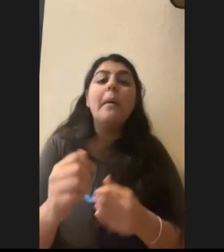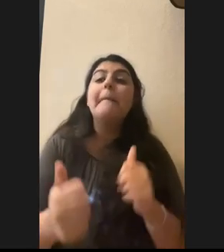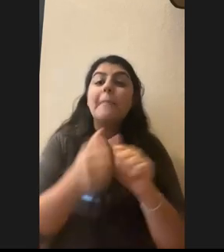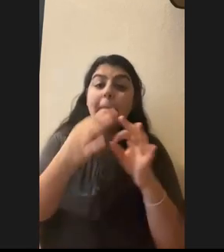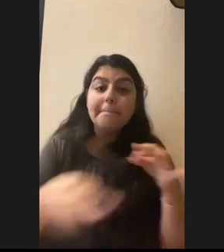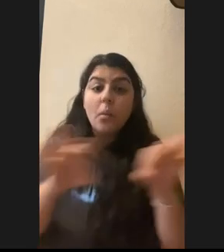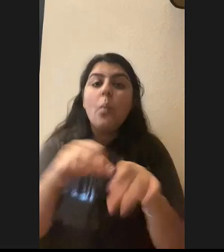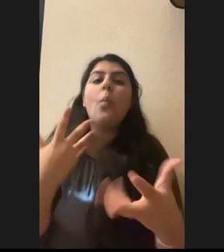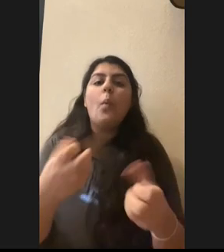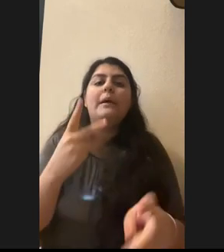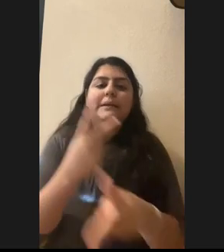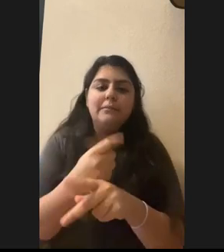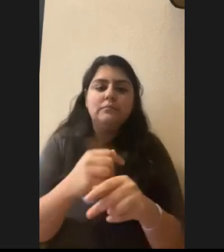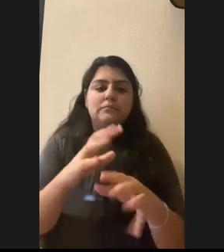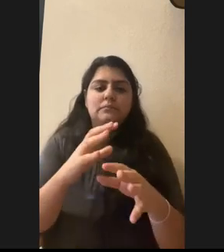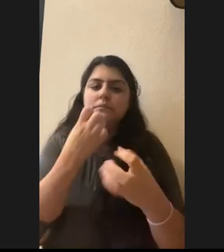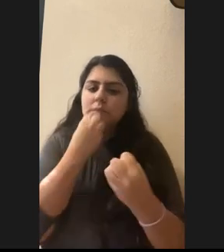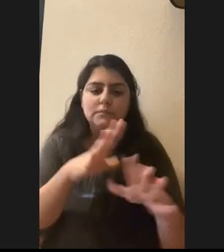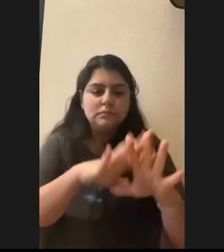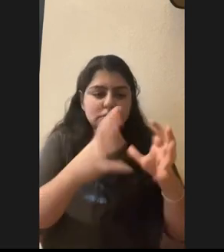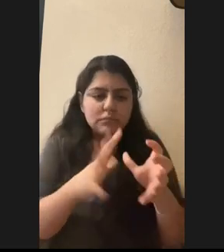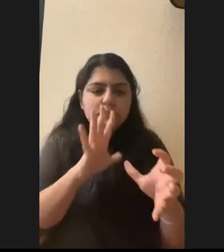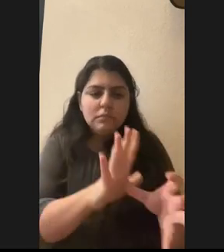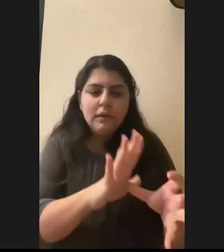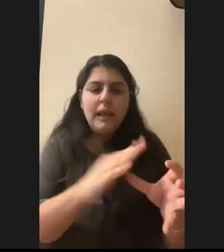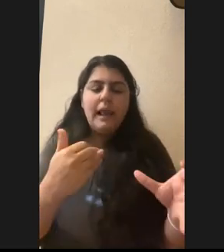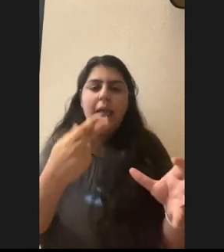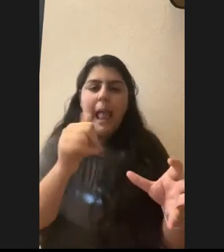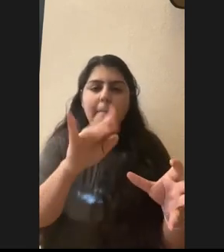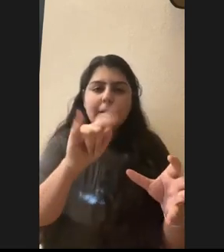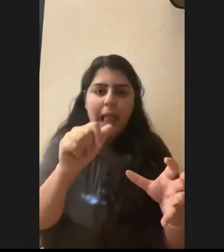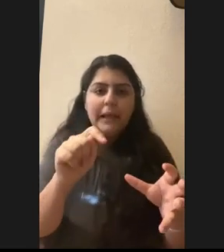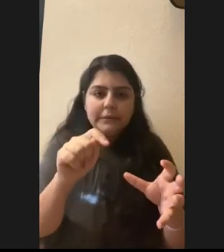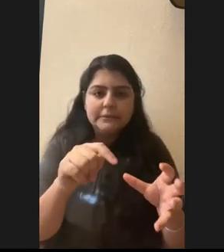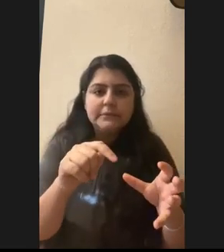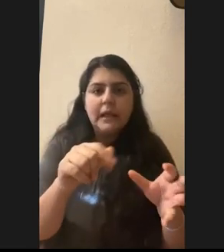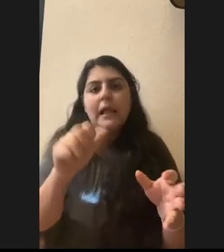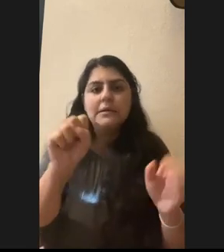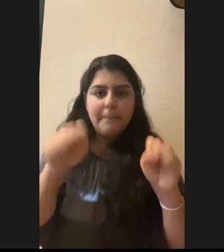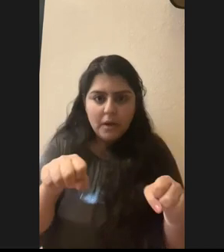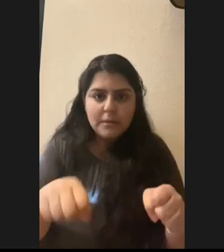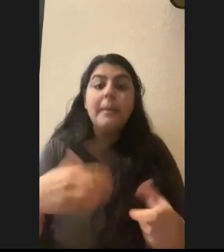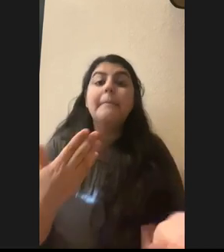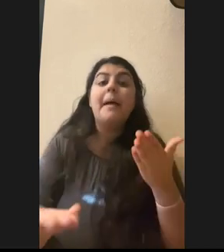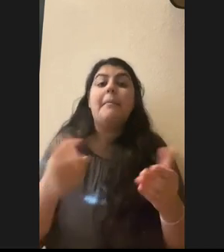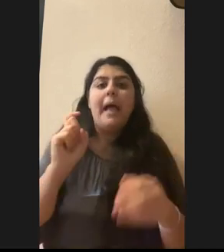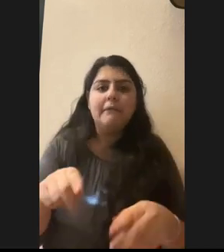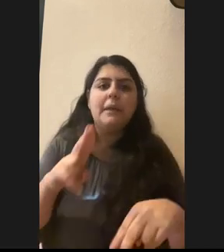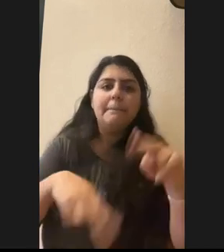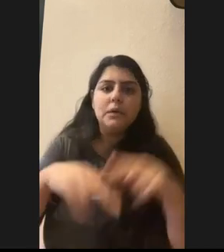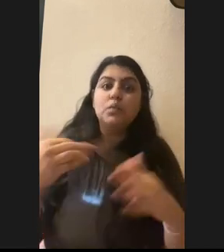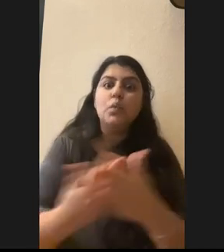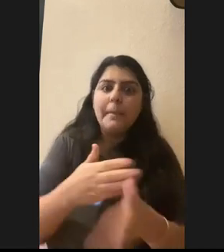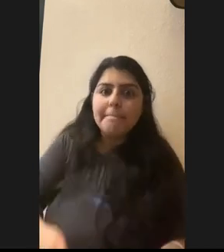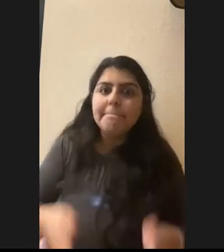habitat as we can. So, um, even, uh, where we may have to build a new building